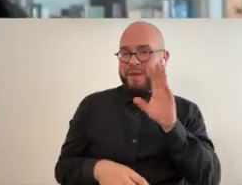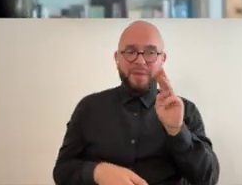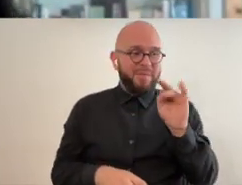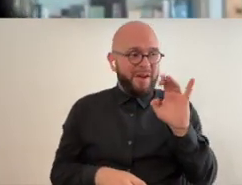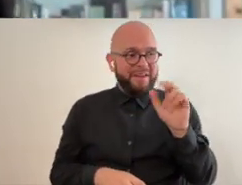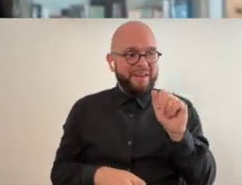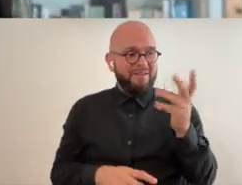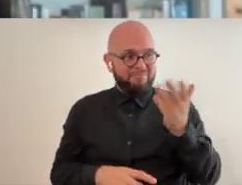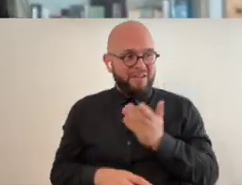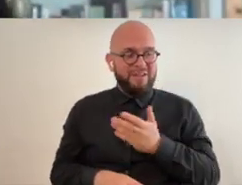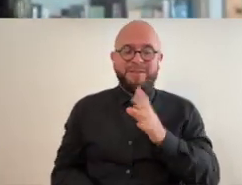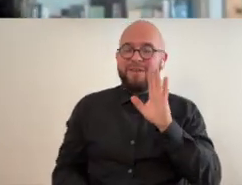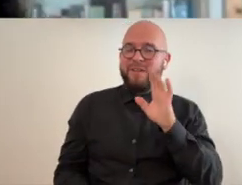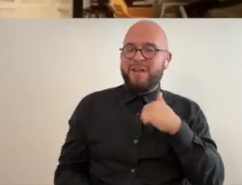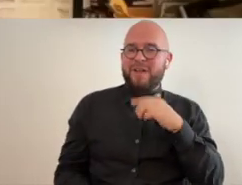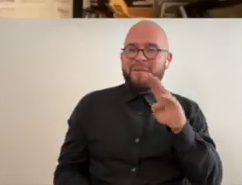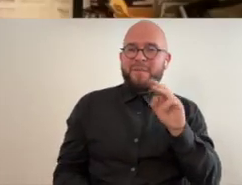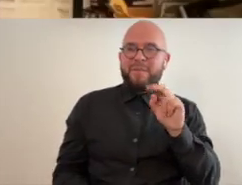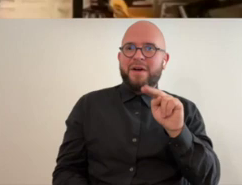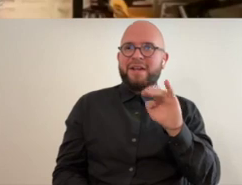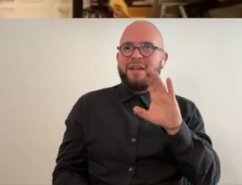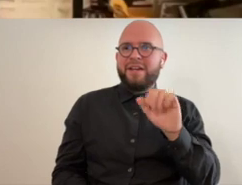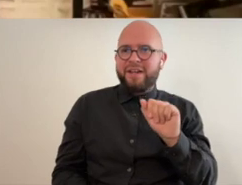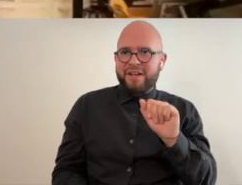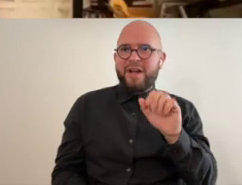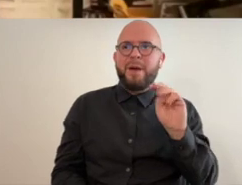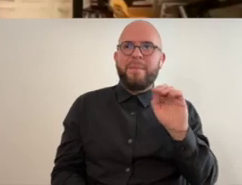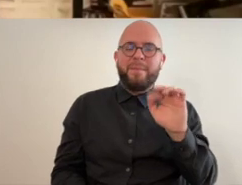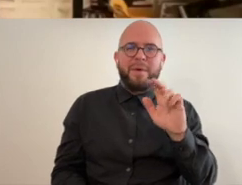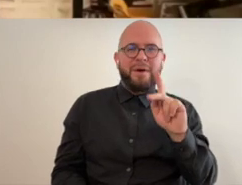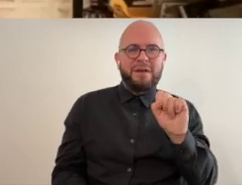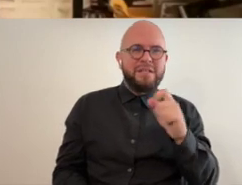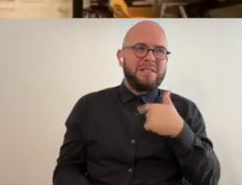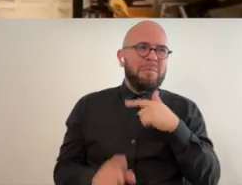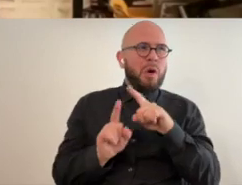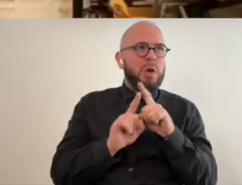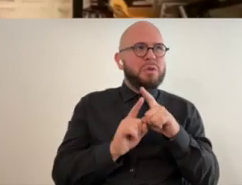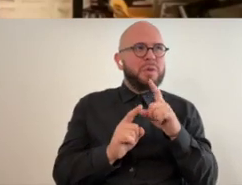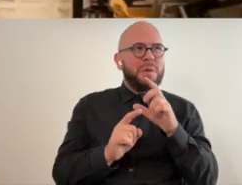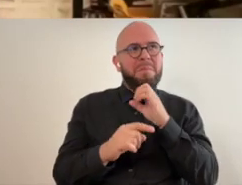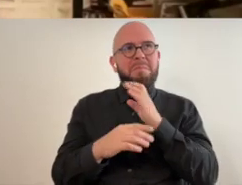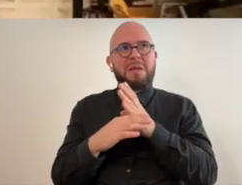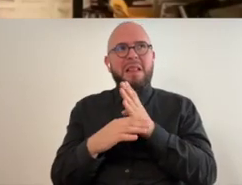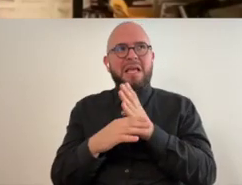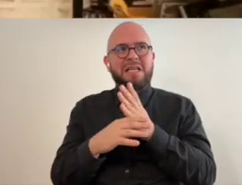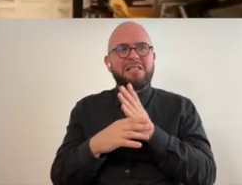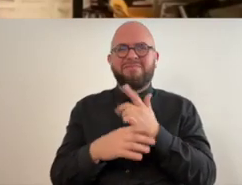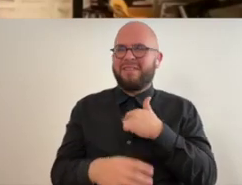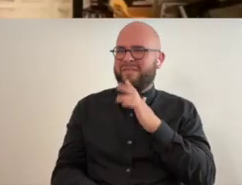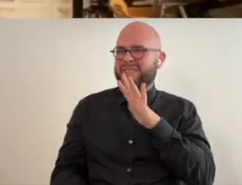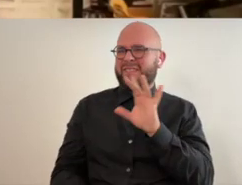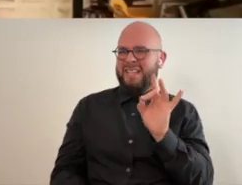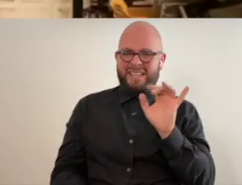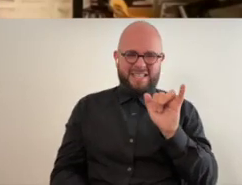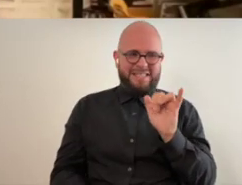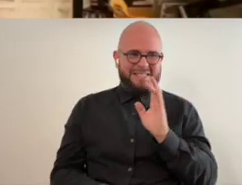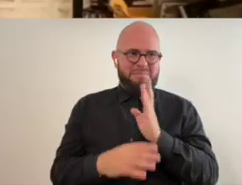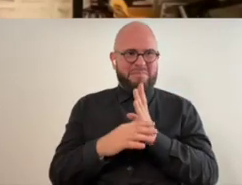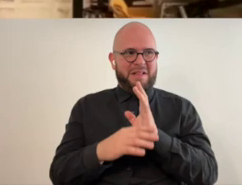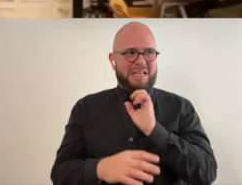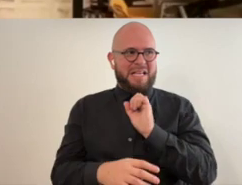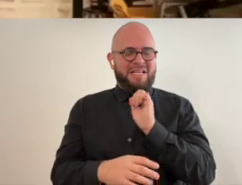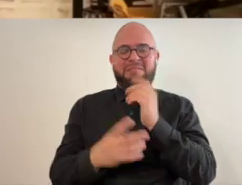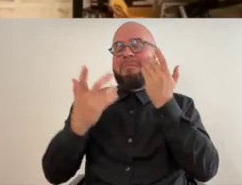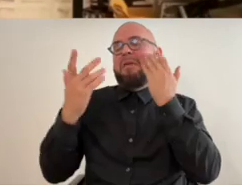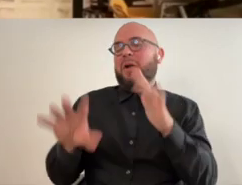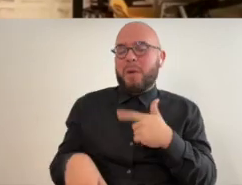welcome i am monica marks um i am also a middle-aged i don't